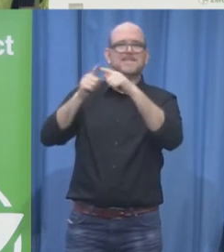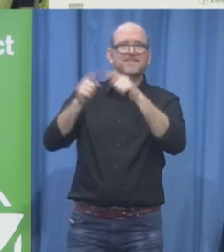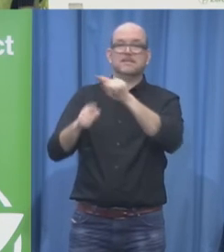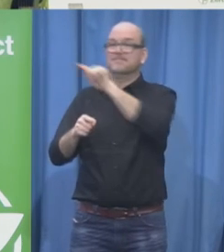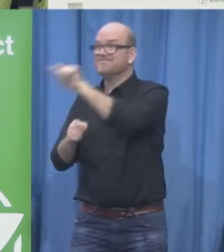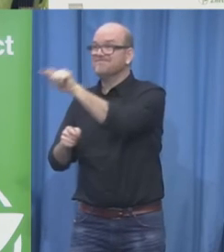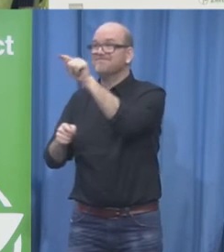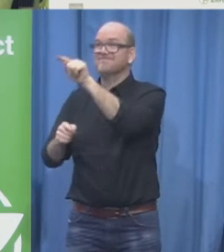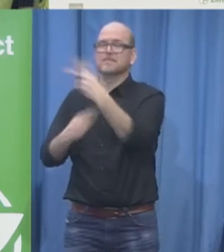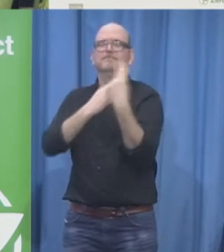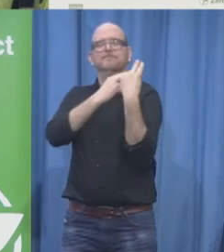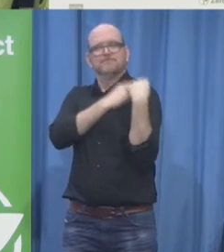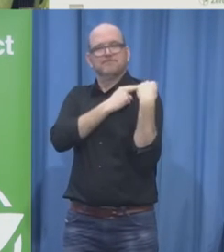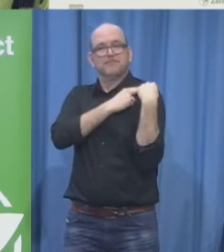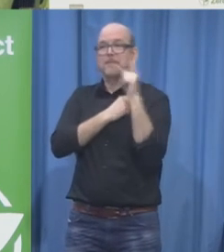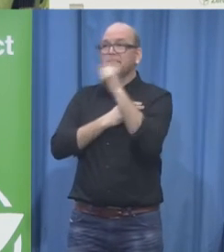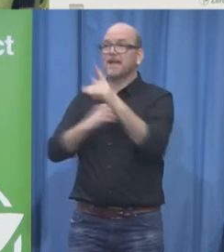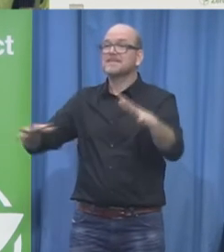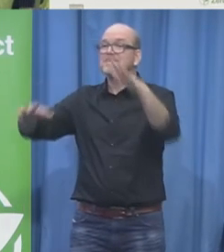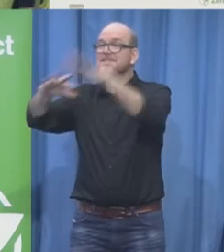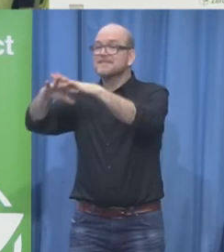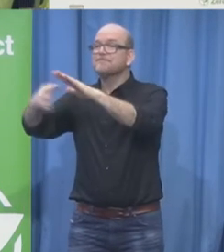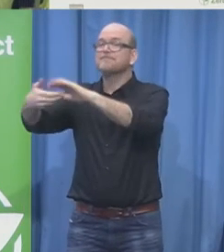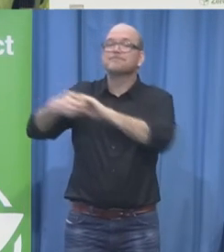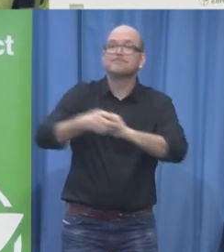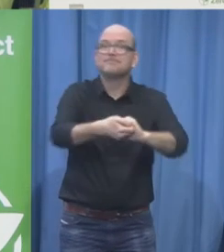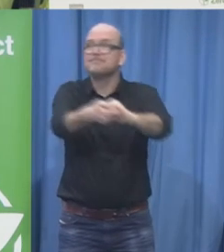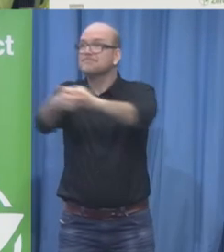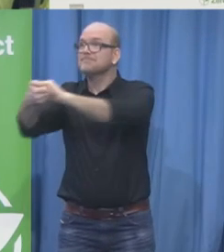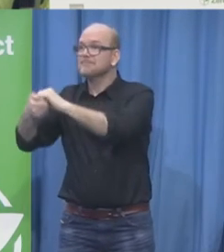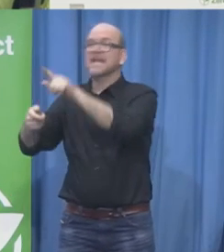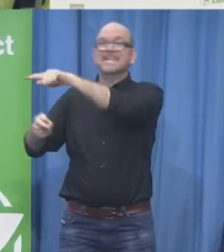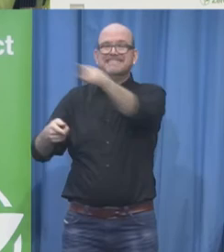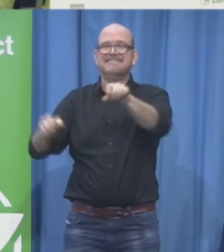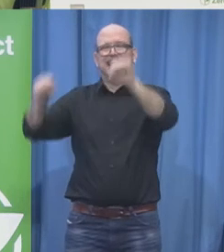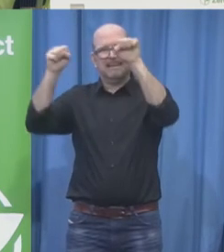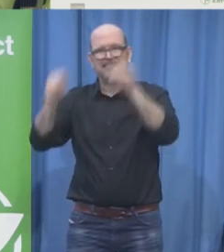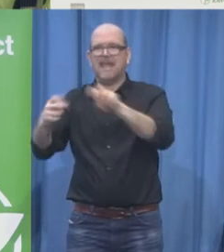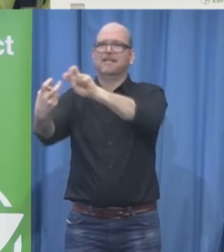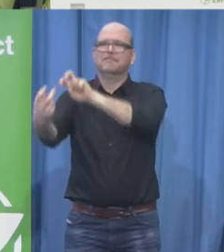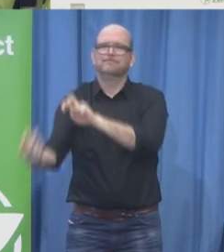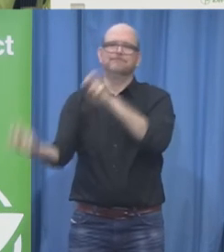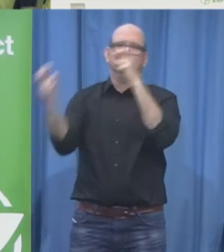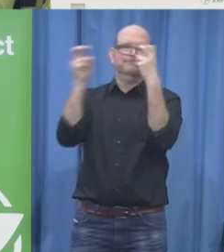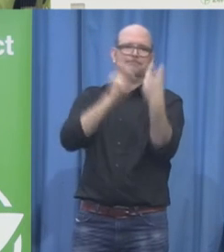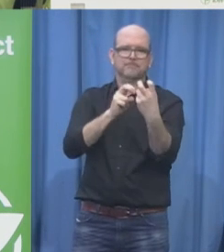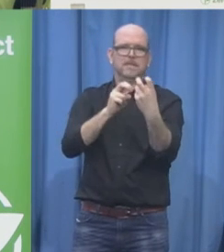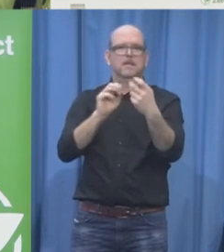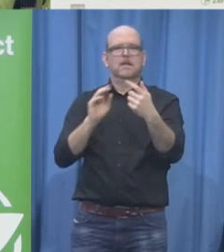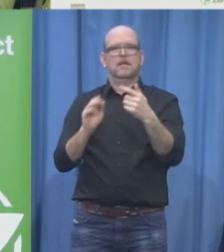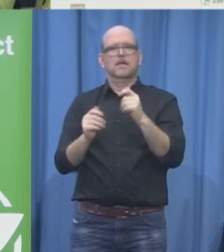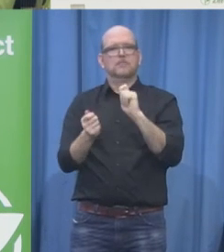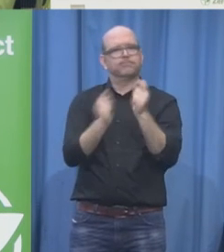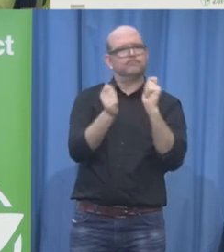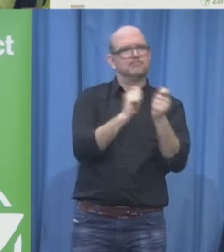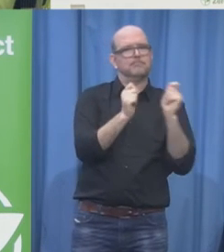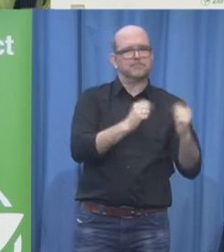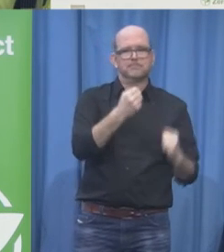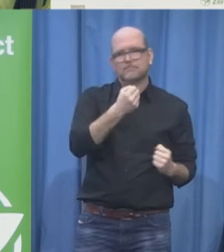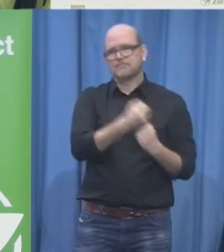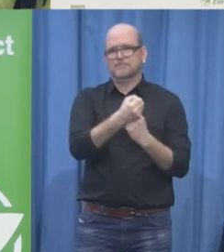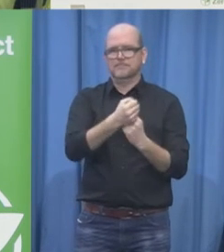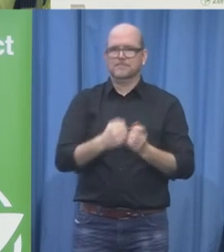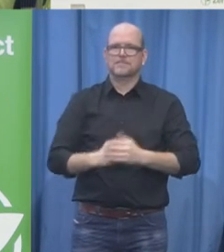project comes in as a much-needed mediator and facilitator to break up silo thinking and bring together